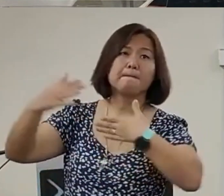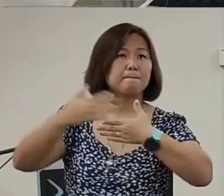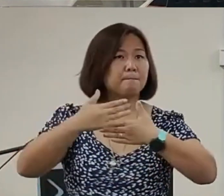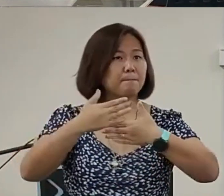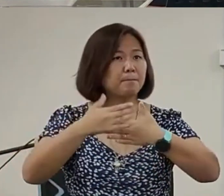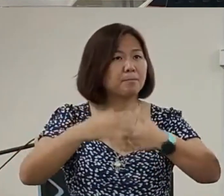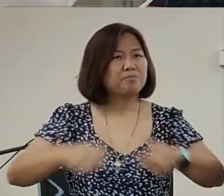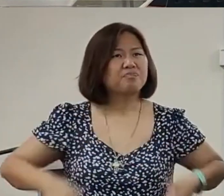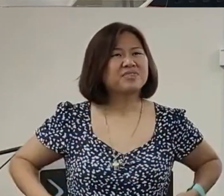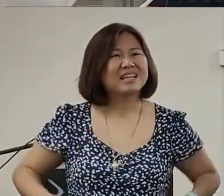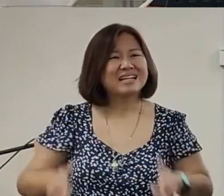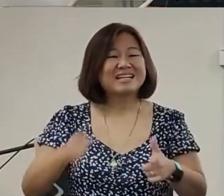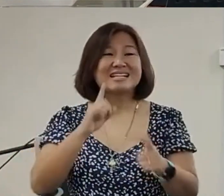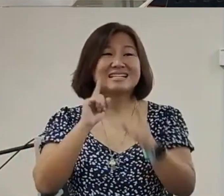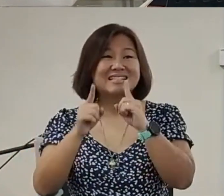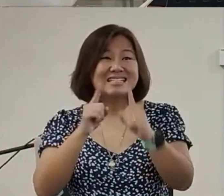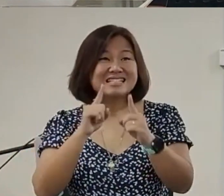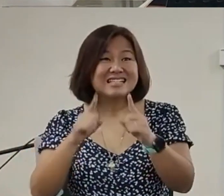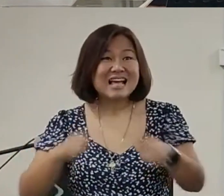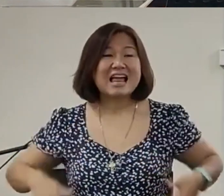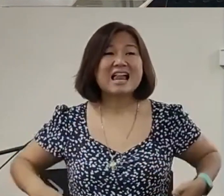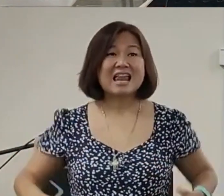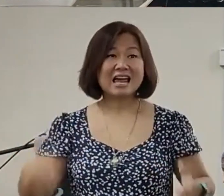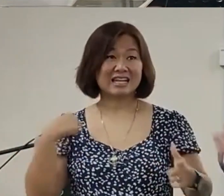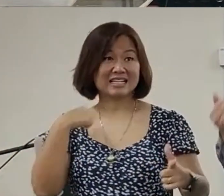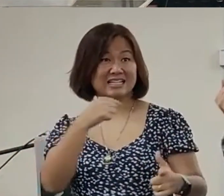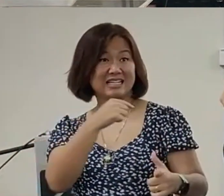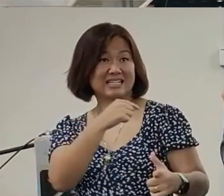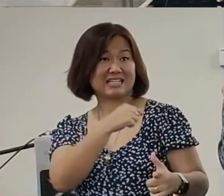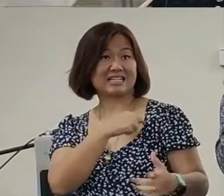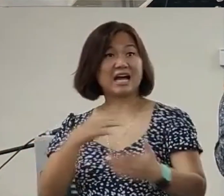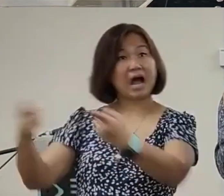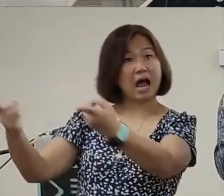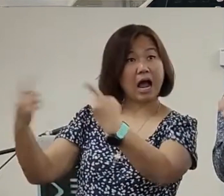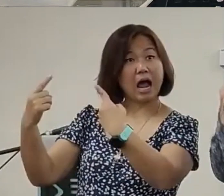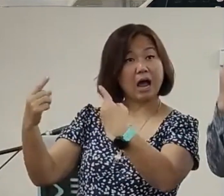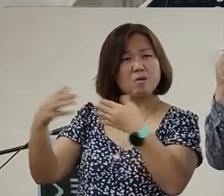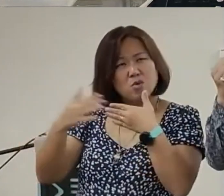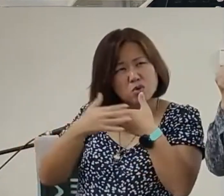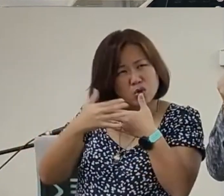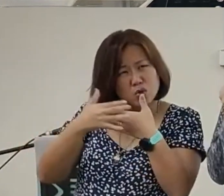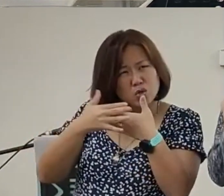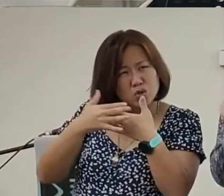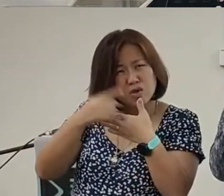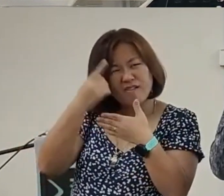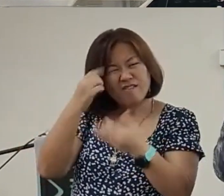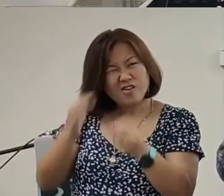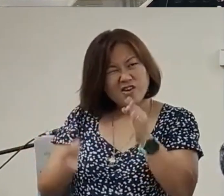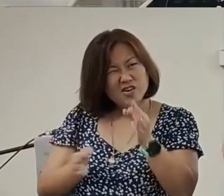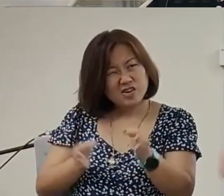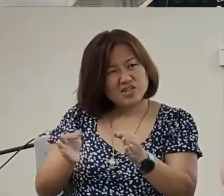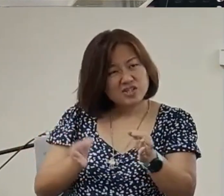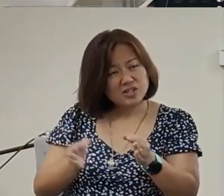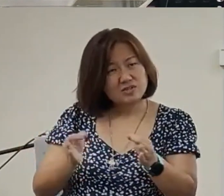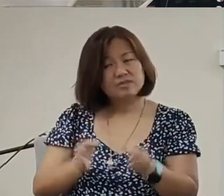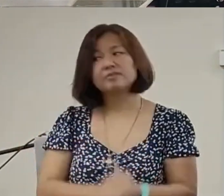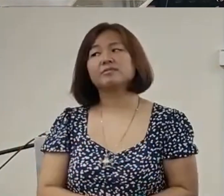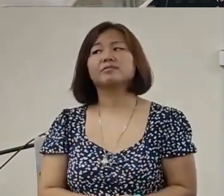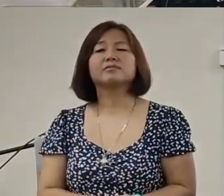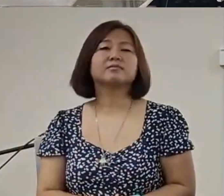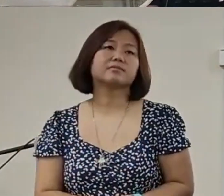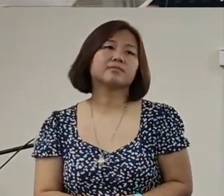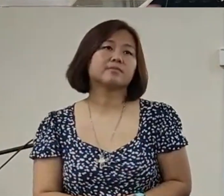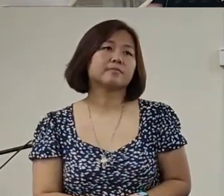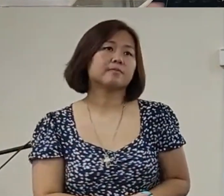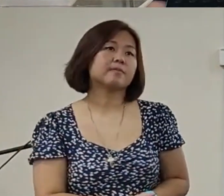let them speakLet us come near togetherFor judgmentIsaiah